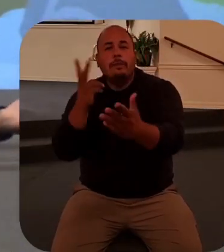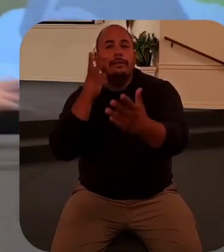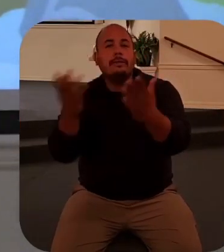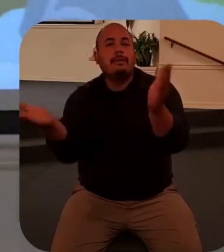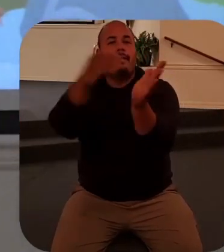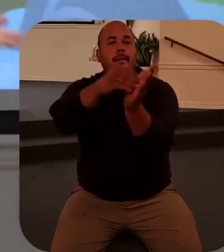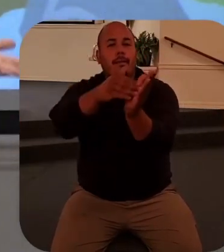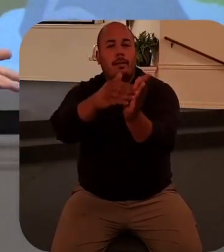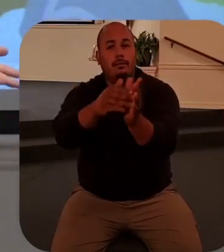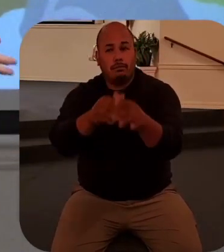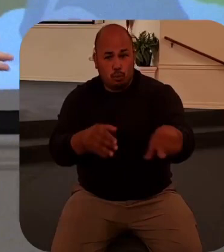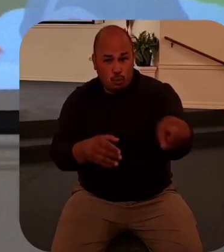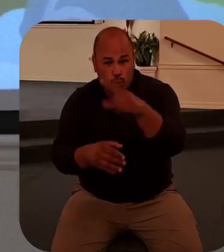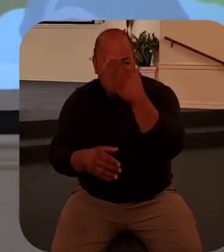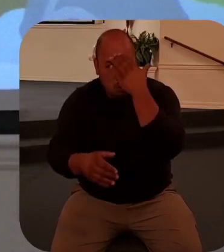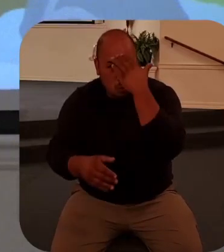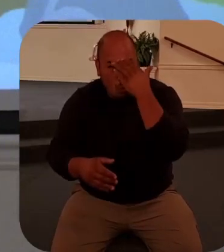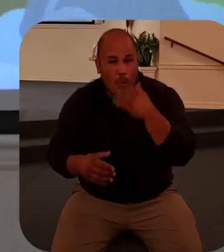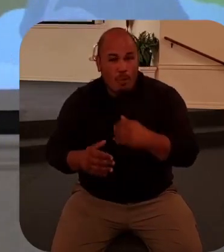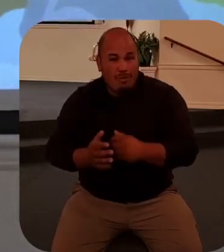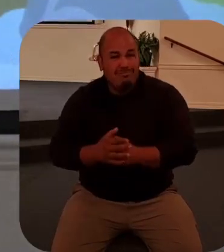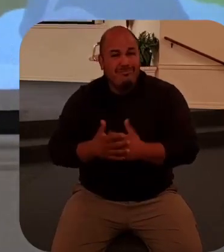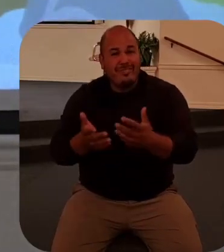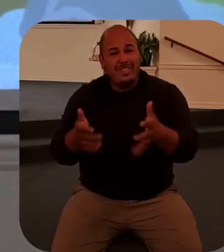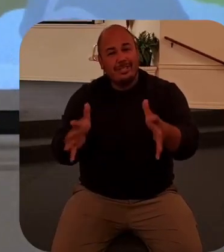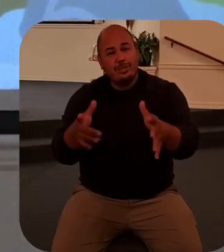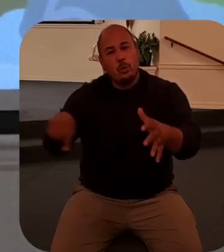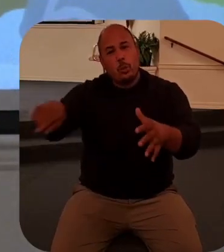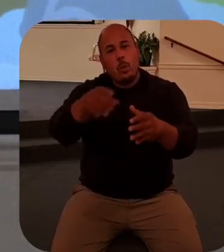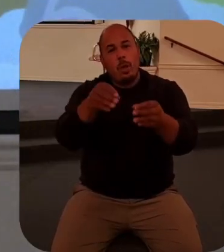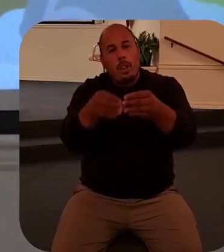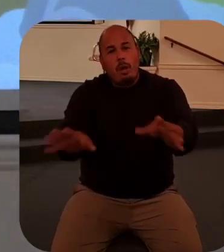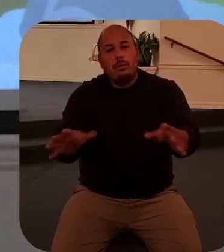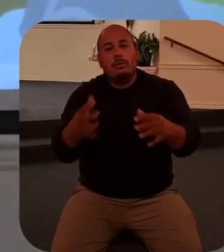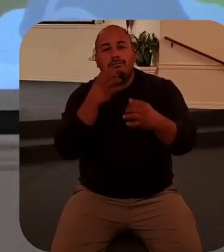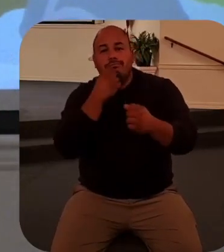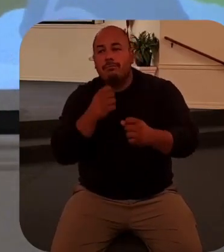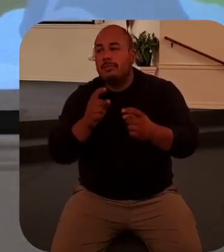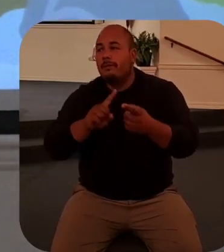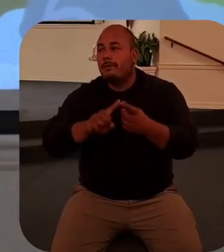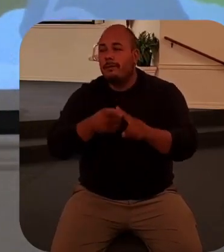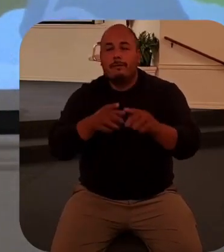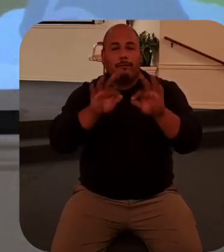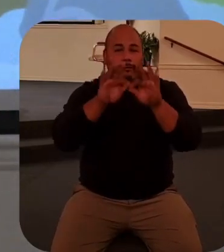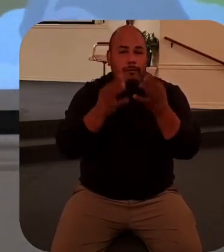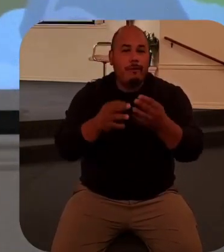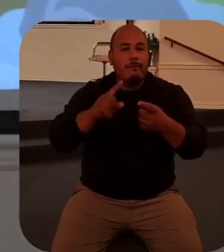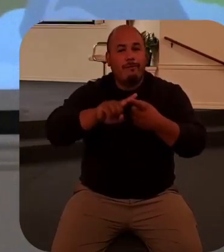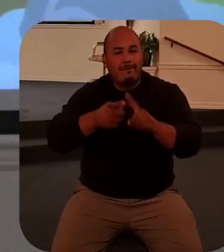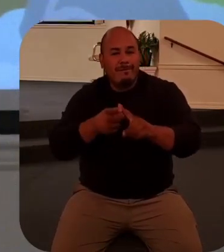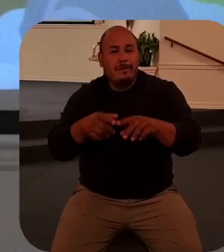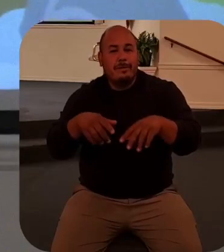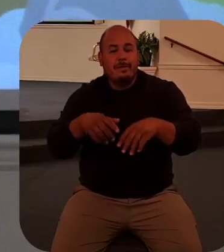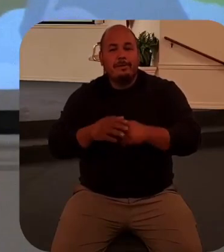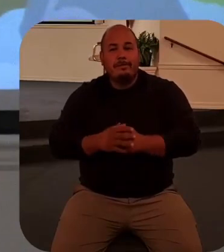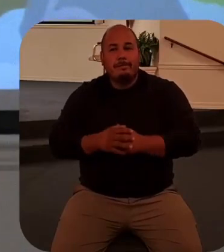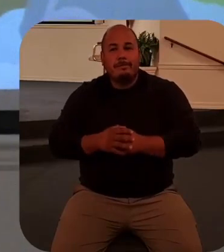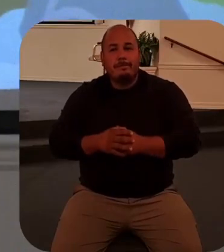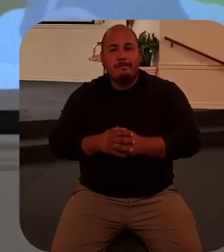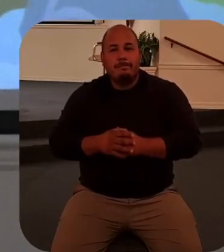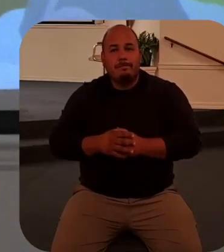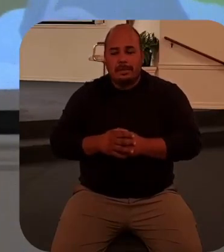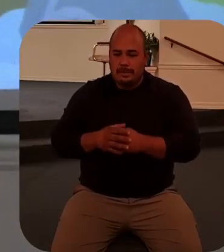you know that feeling you've lost loved ones too there's a finality to death that